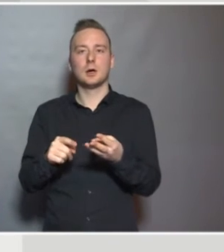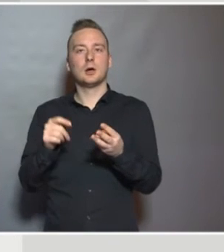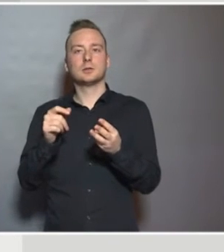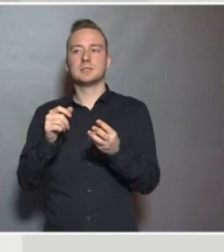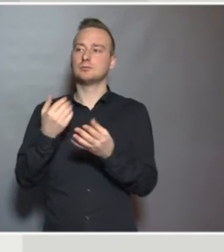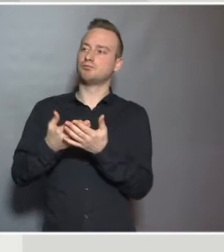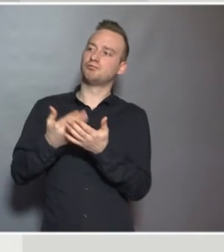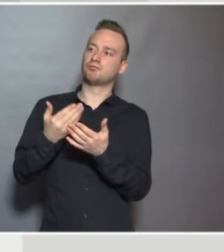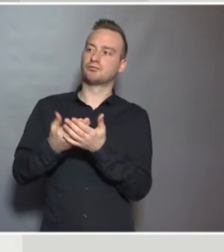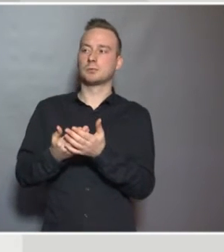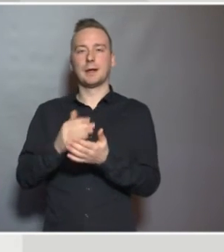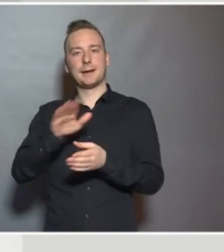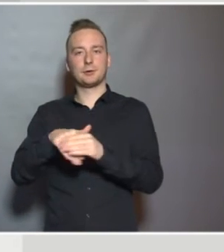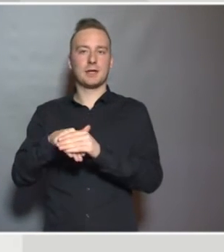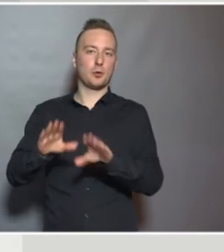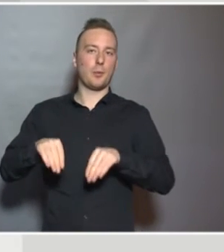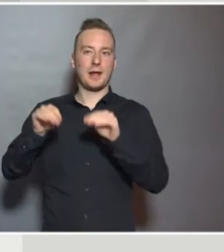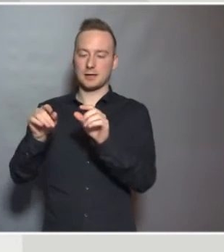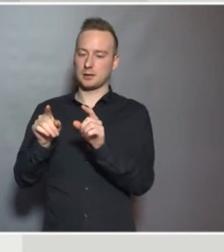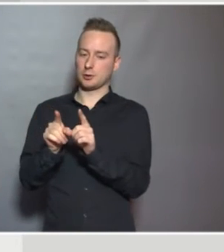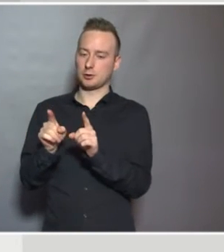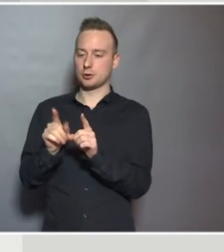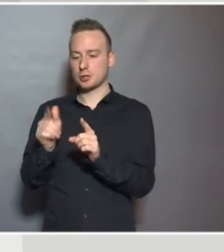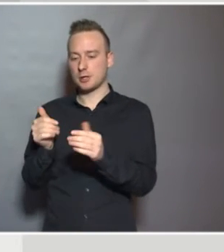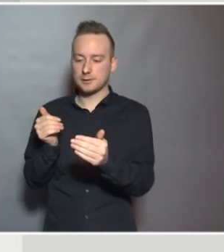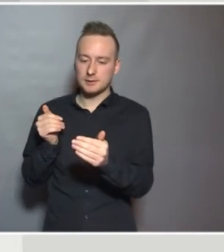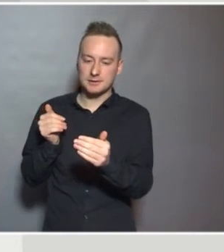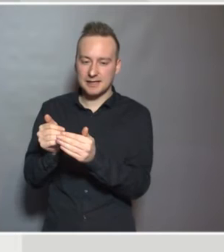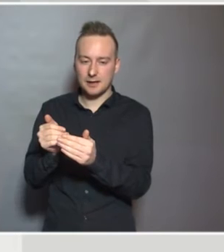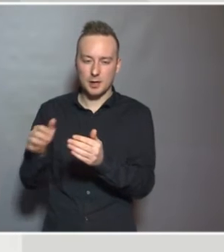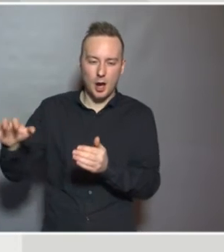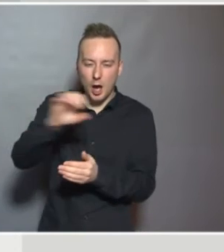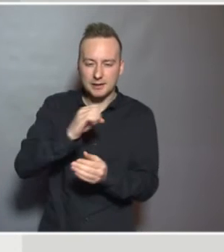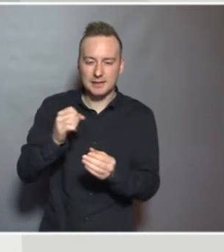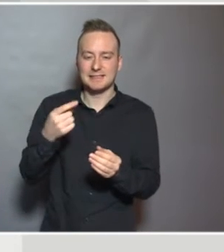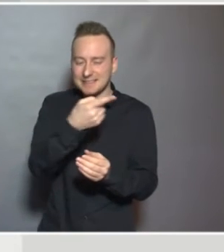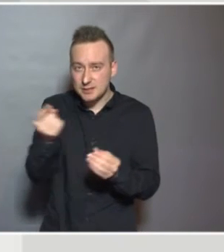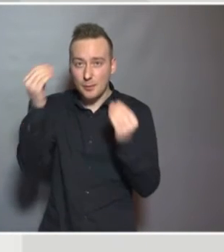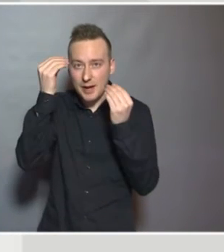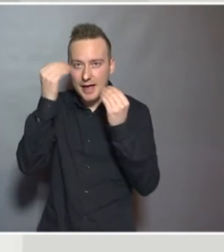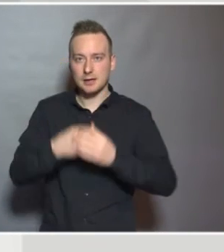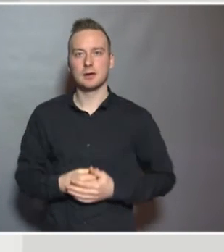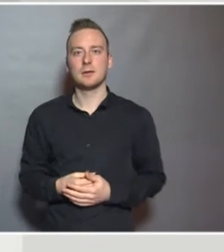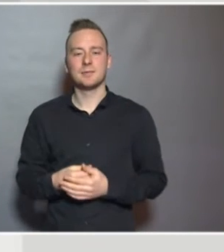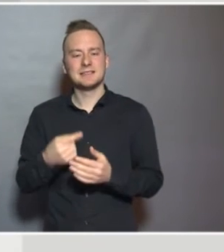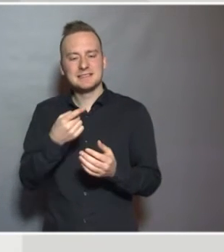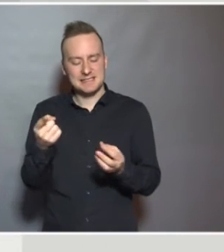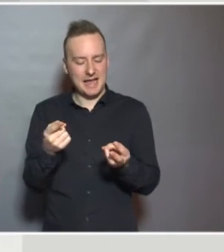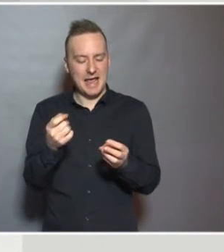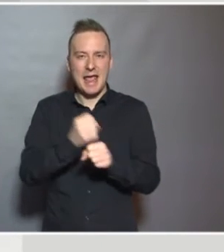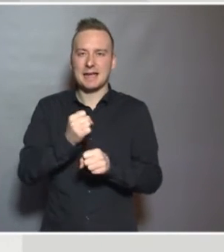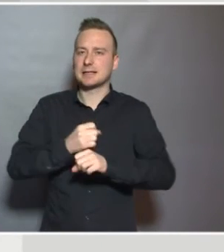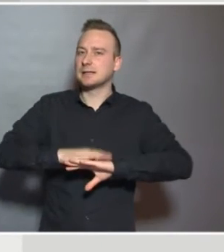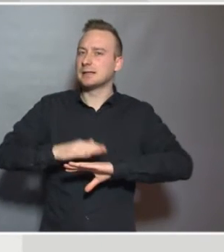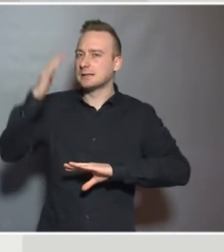about inclusive education as an approach for all learners. But maybe what they're really thinking about is